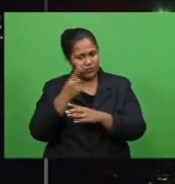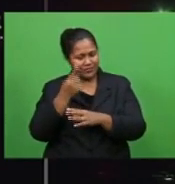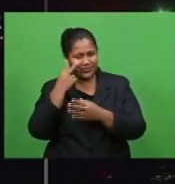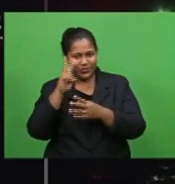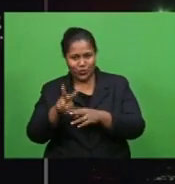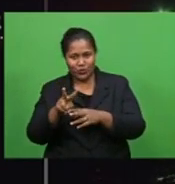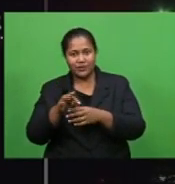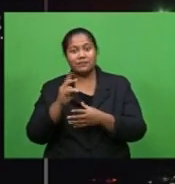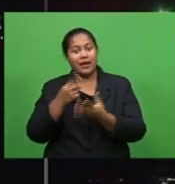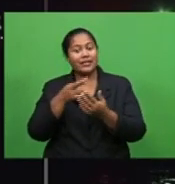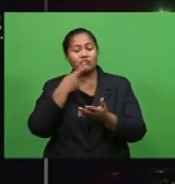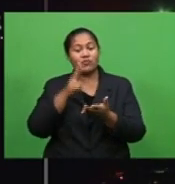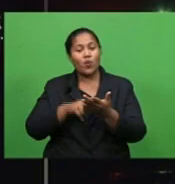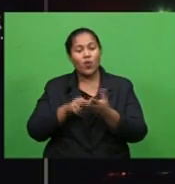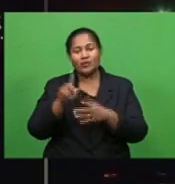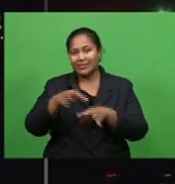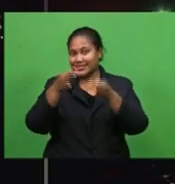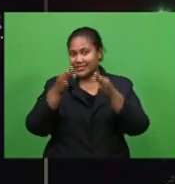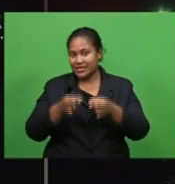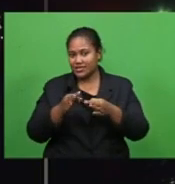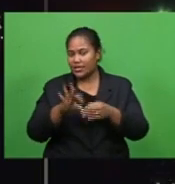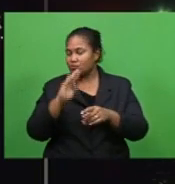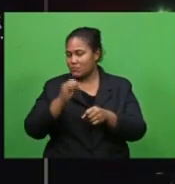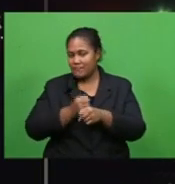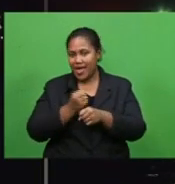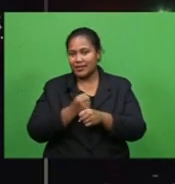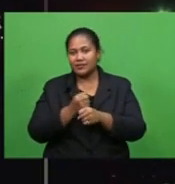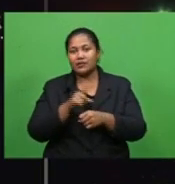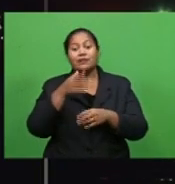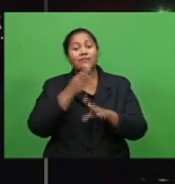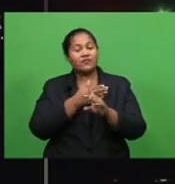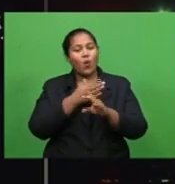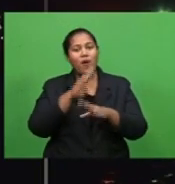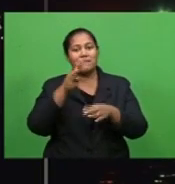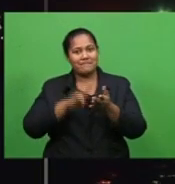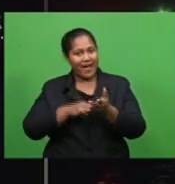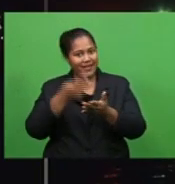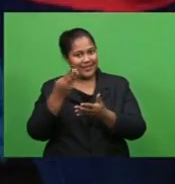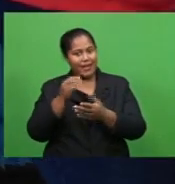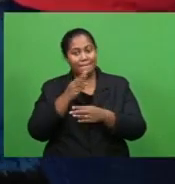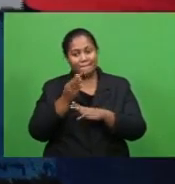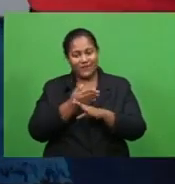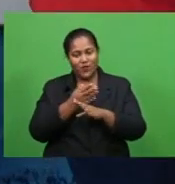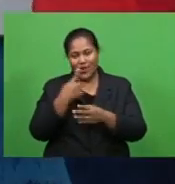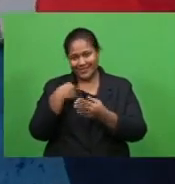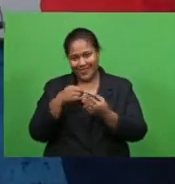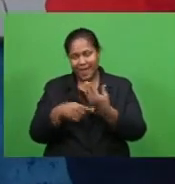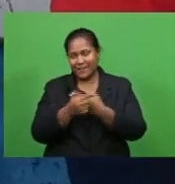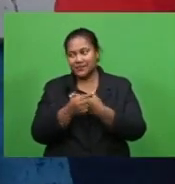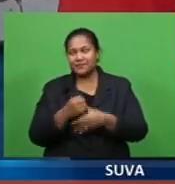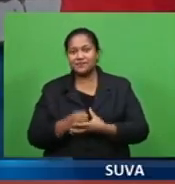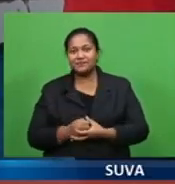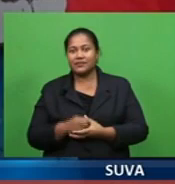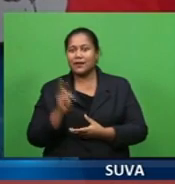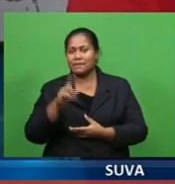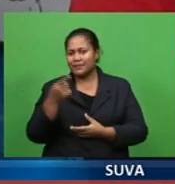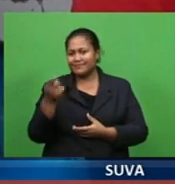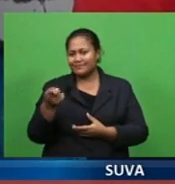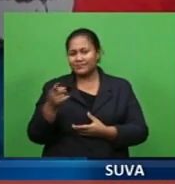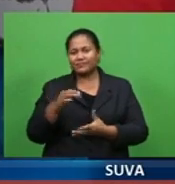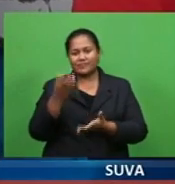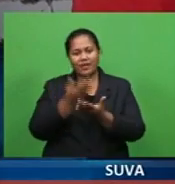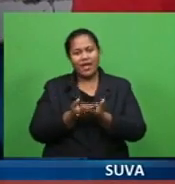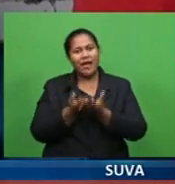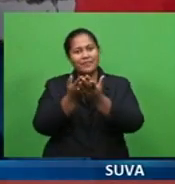reports a decision has to be made before Monday when the ban is set to kick in. An urgent Cabinet paper is